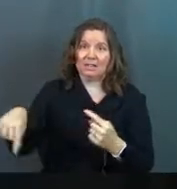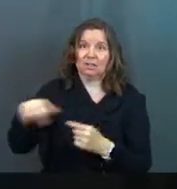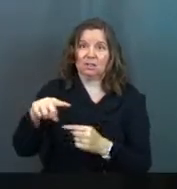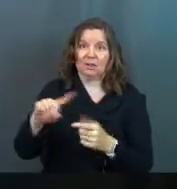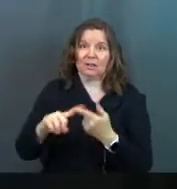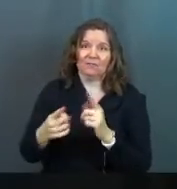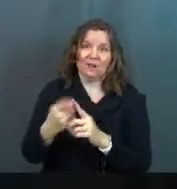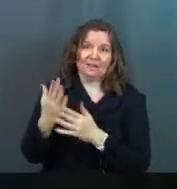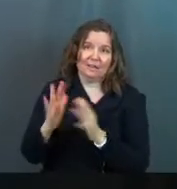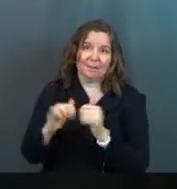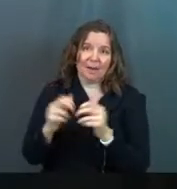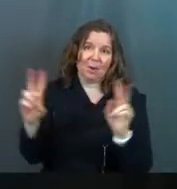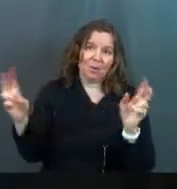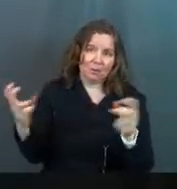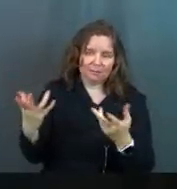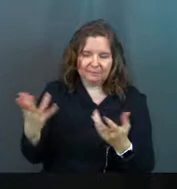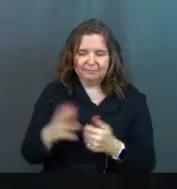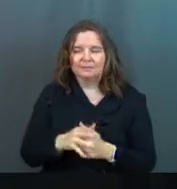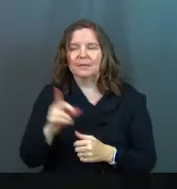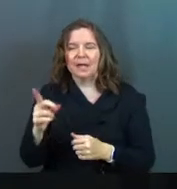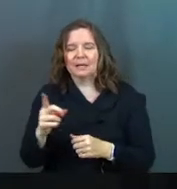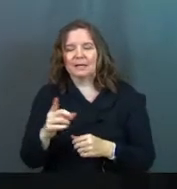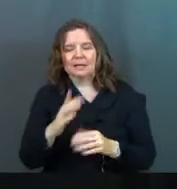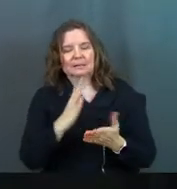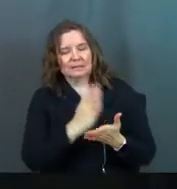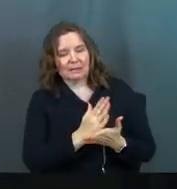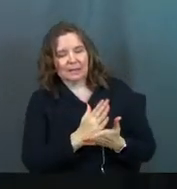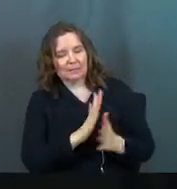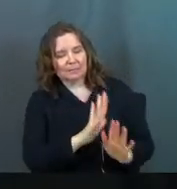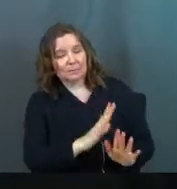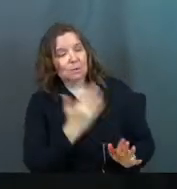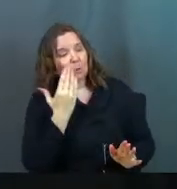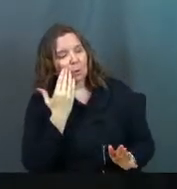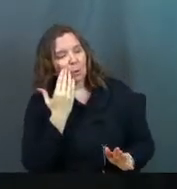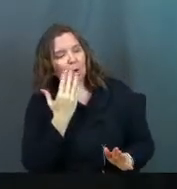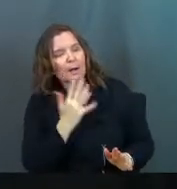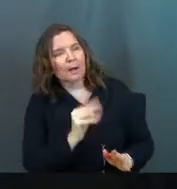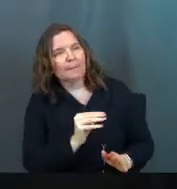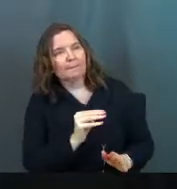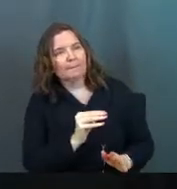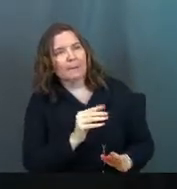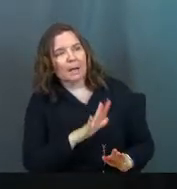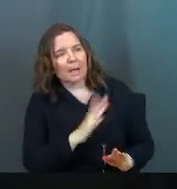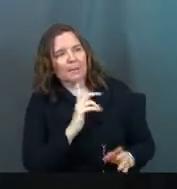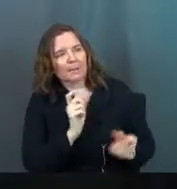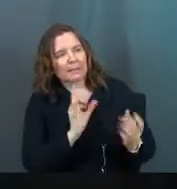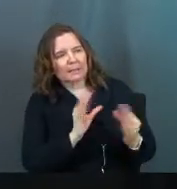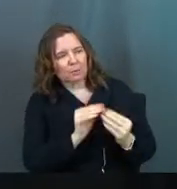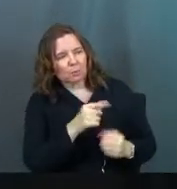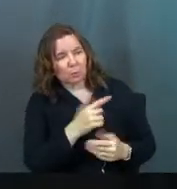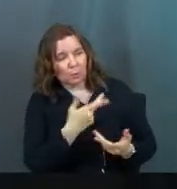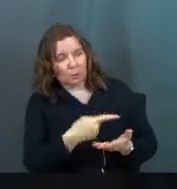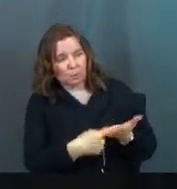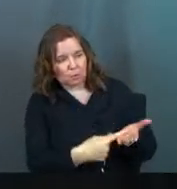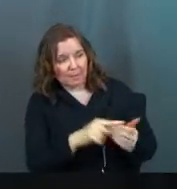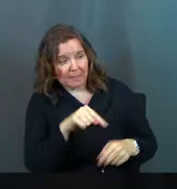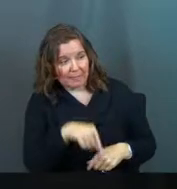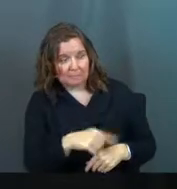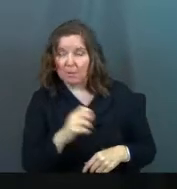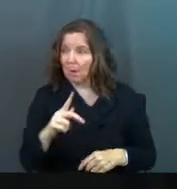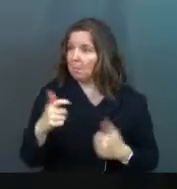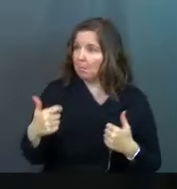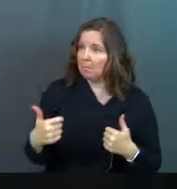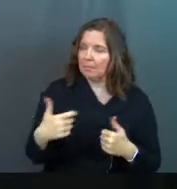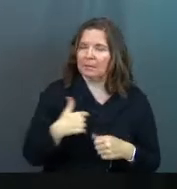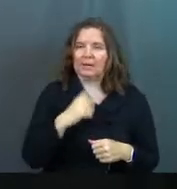circle somehow. And he kind of stopped the conversation and said, you know what? I'm going to get together with you, and we're going to talk about this. And I'm